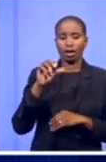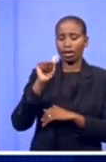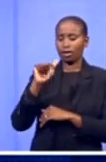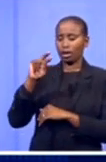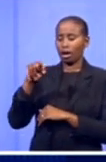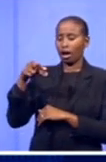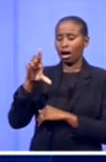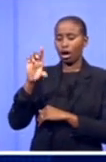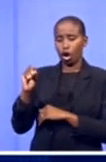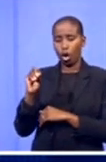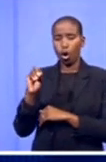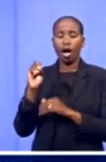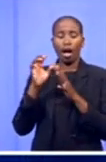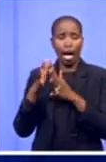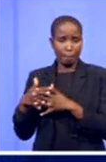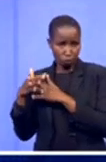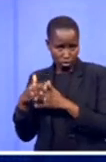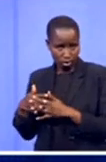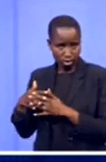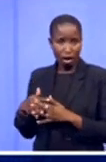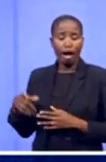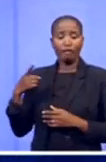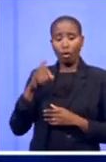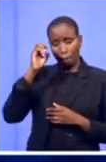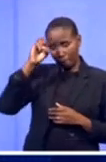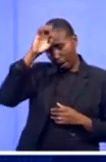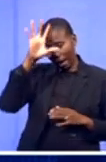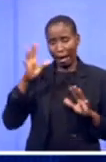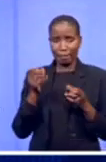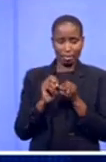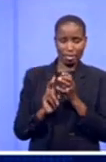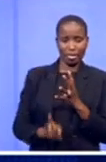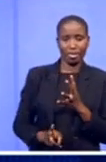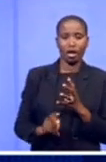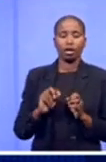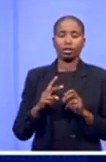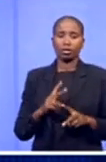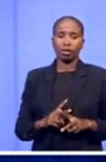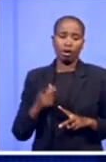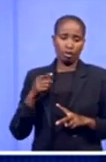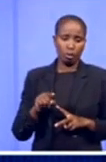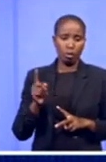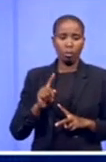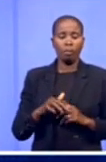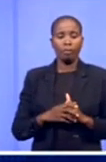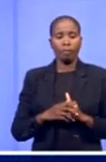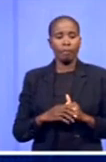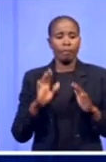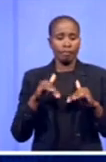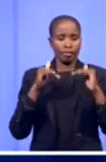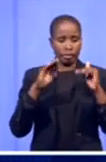traditional mining, but also going into the hydrogen economy and how that's going to revolutionize mining.